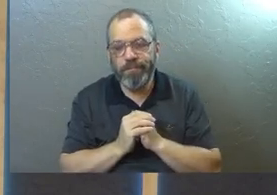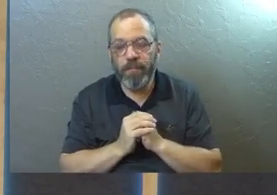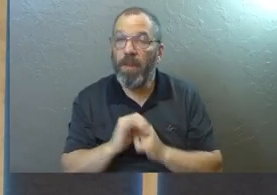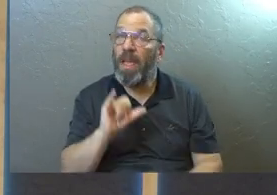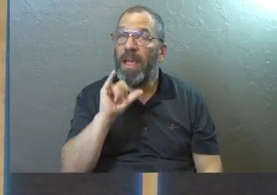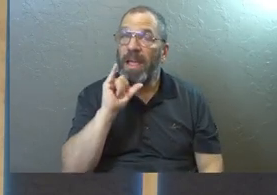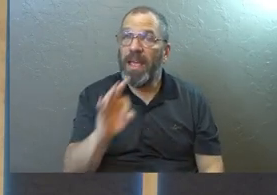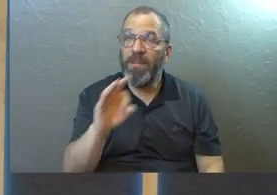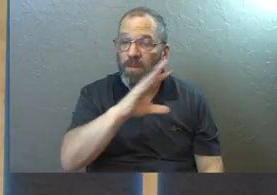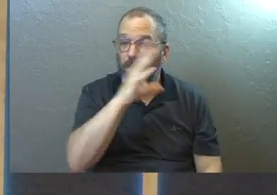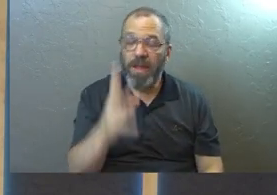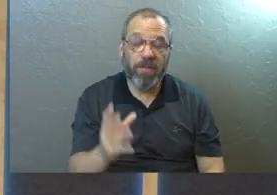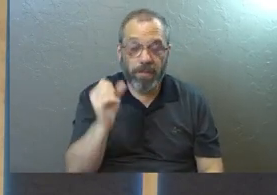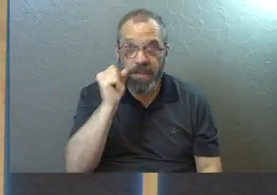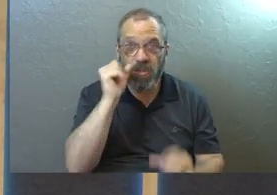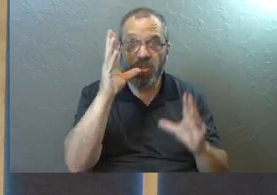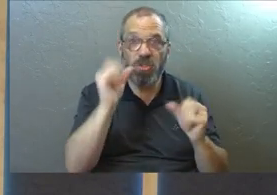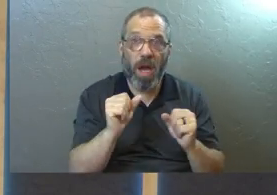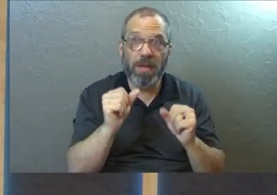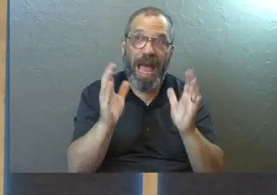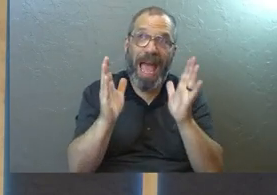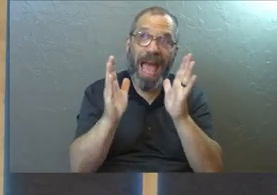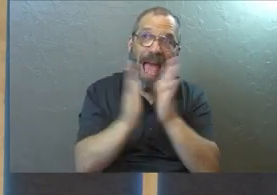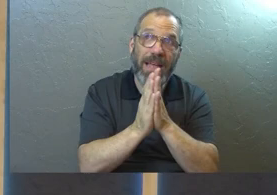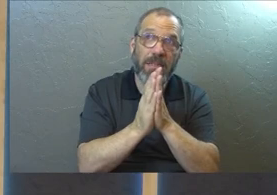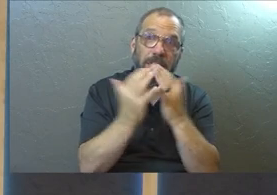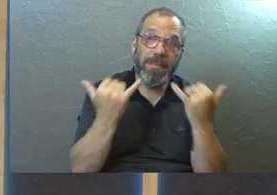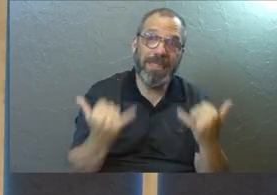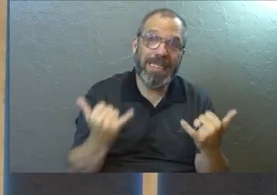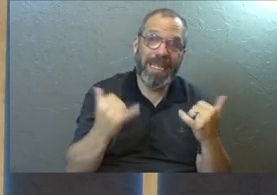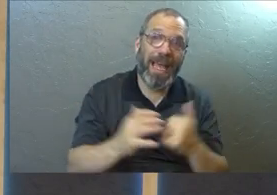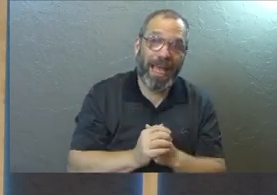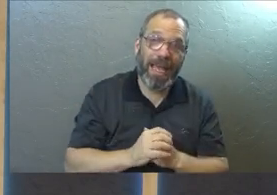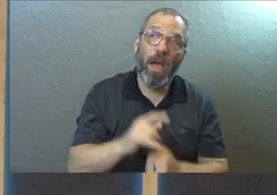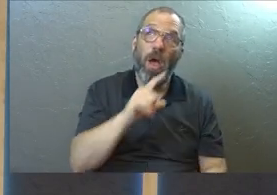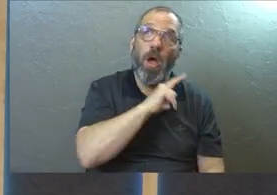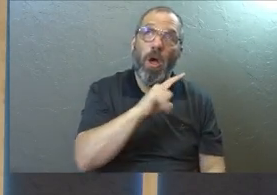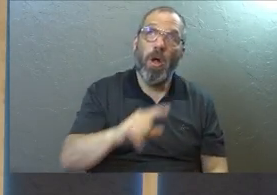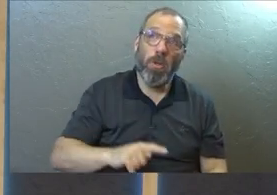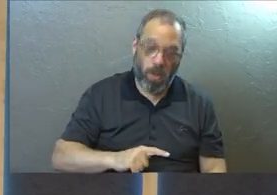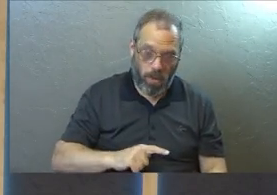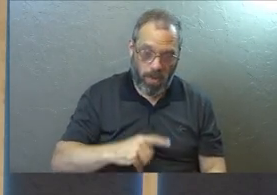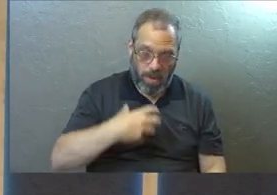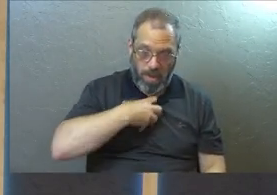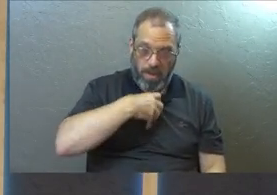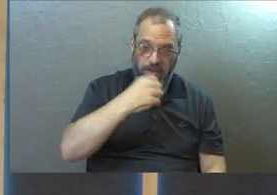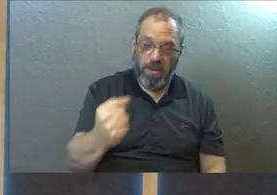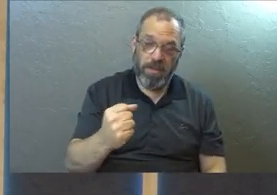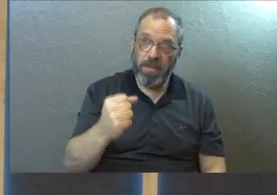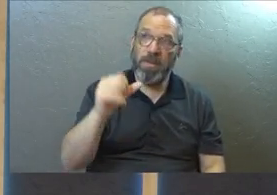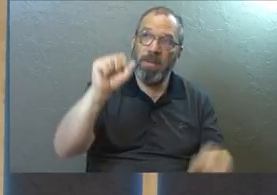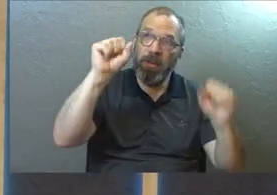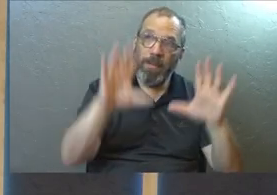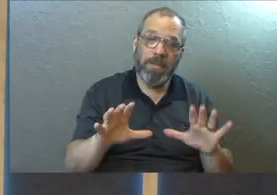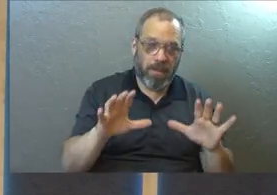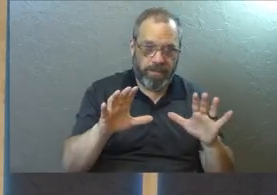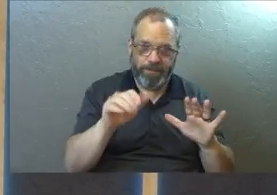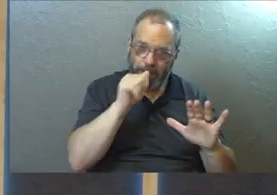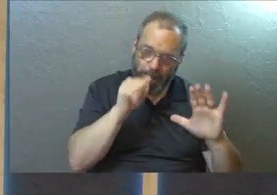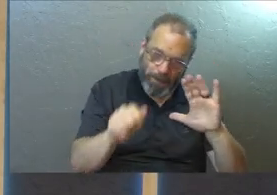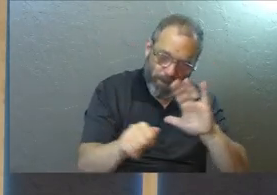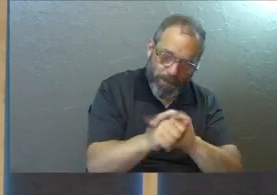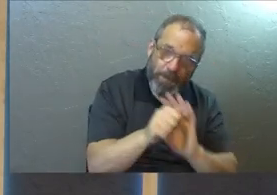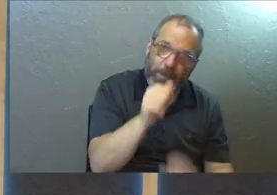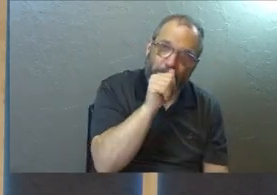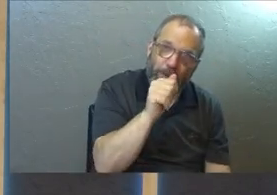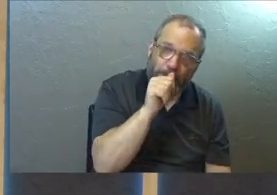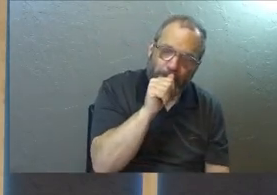If you've never been, ask him today. Lord, would you take me to that miraculous, mysterious place